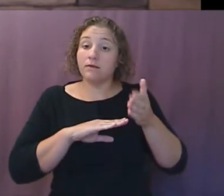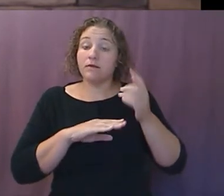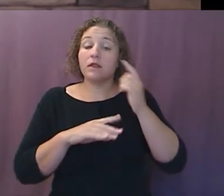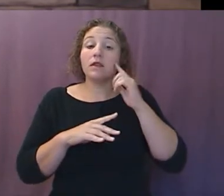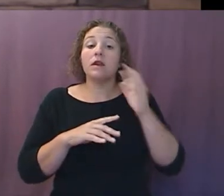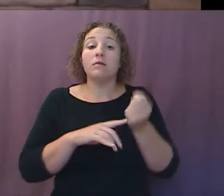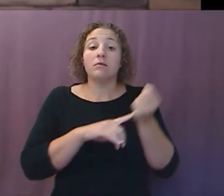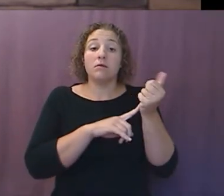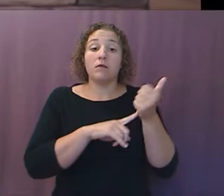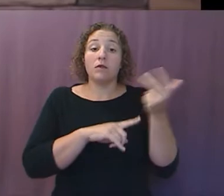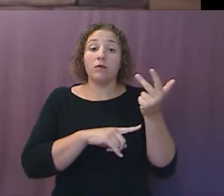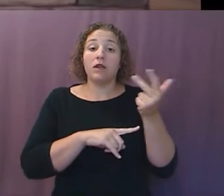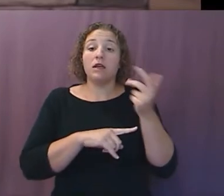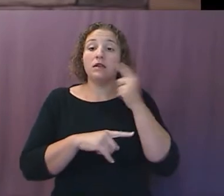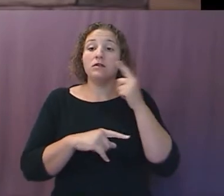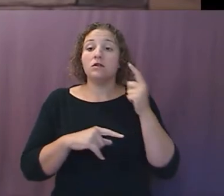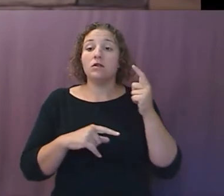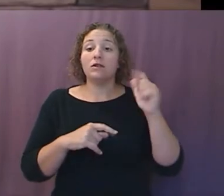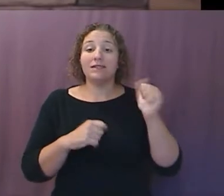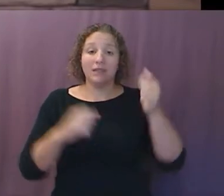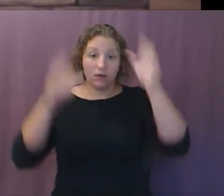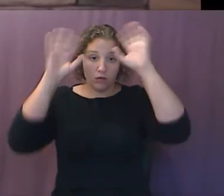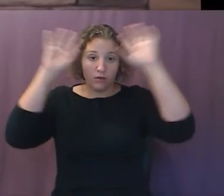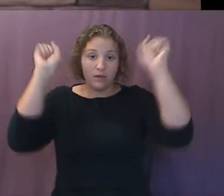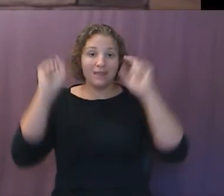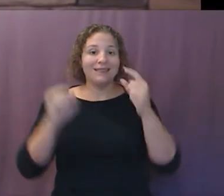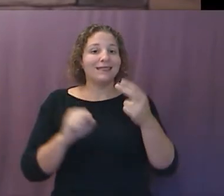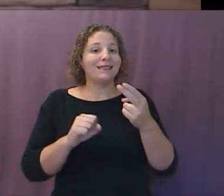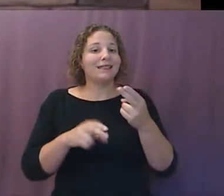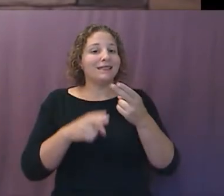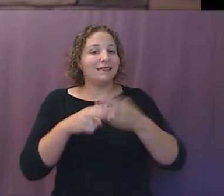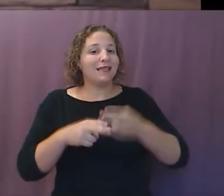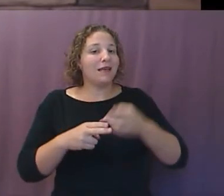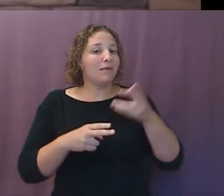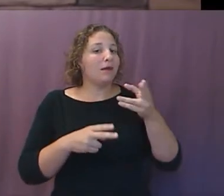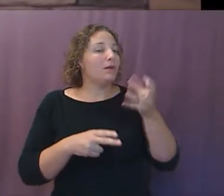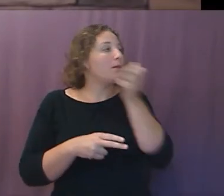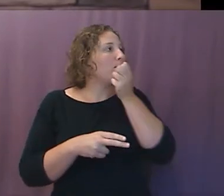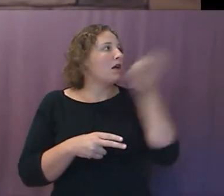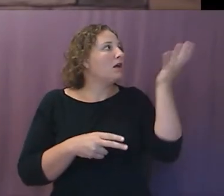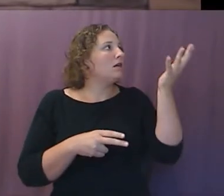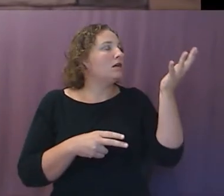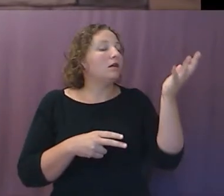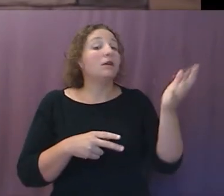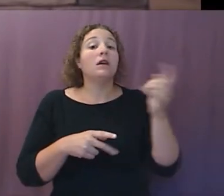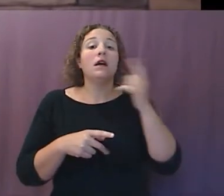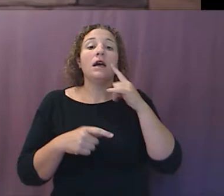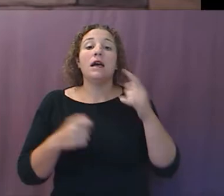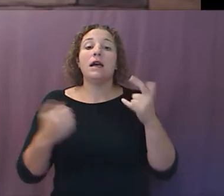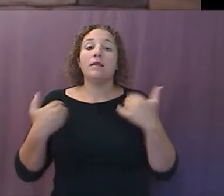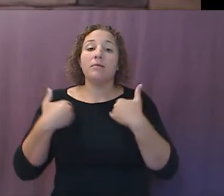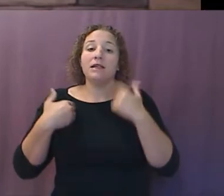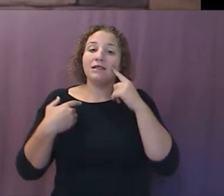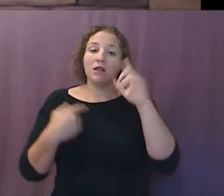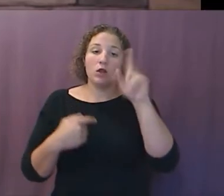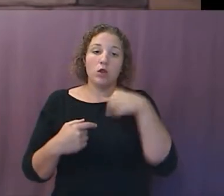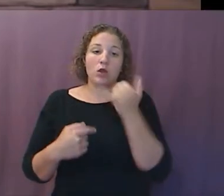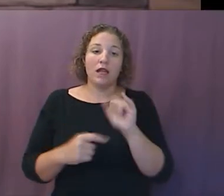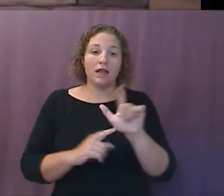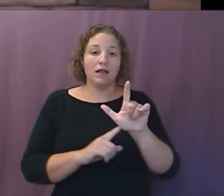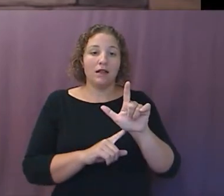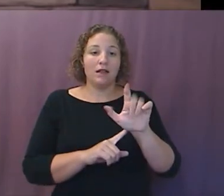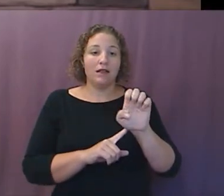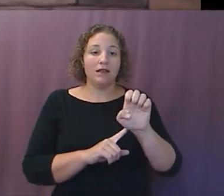name of blasphemy. And the beast which I saw was like unto a leopard, Grecian empire influence.